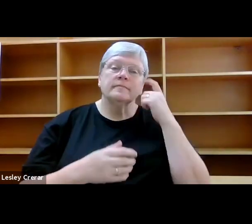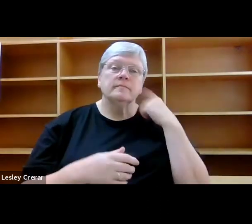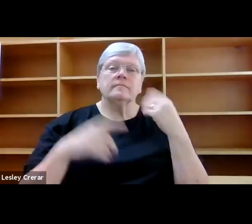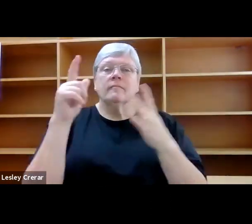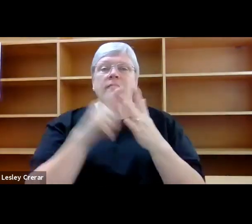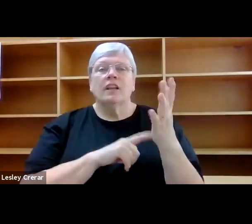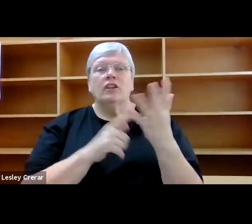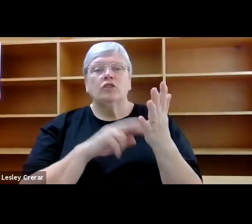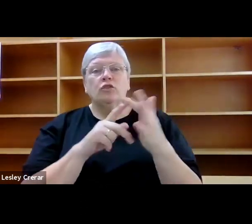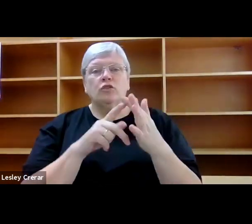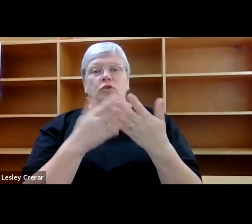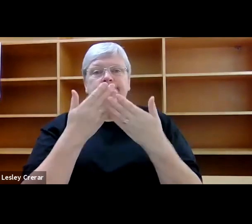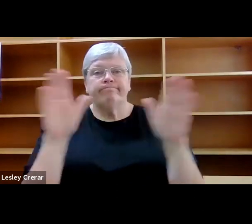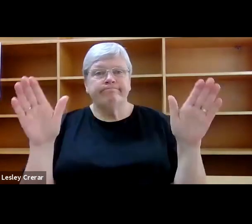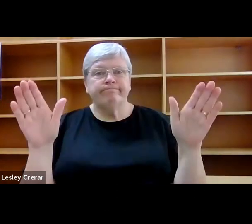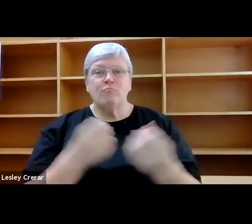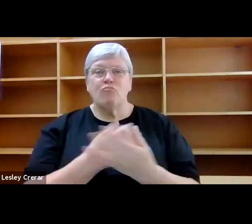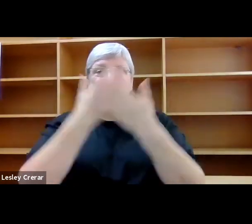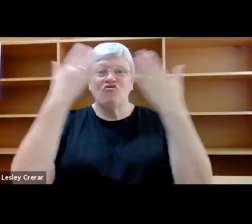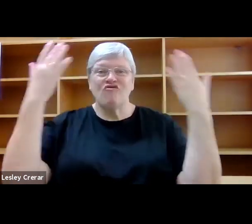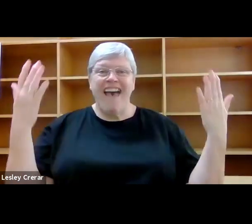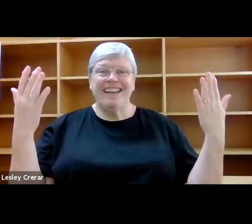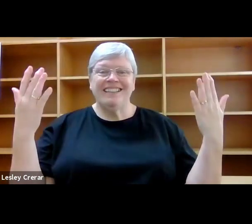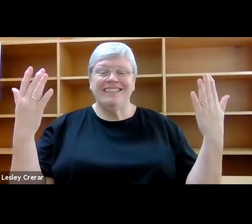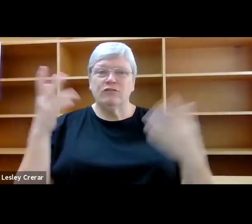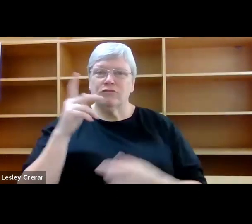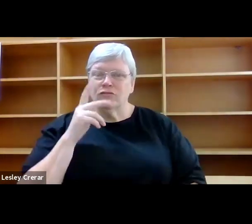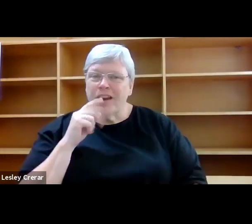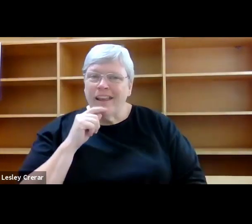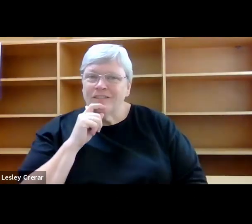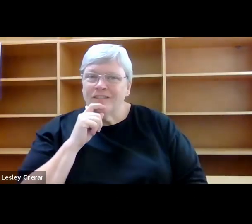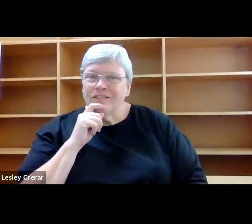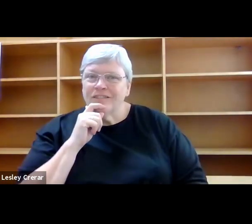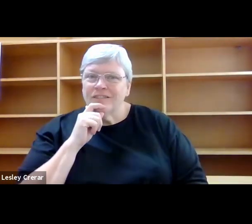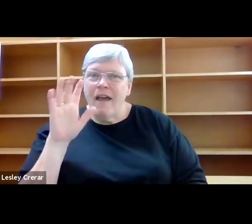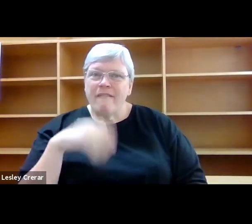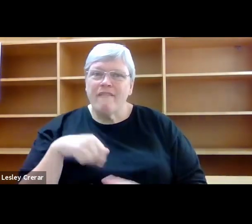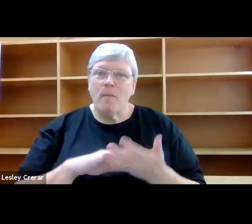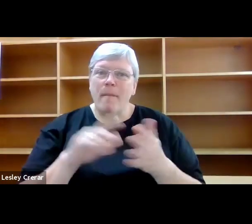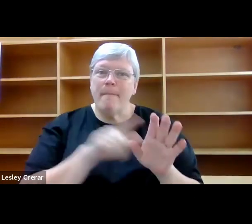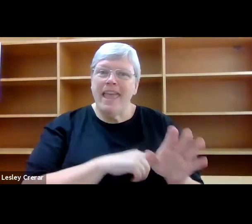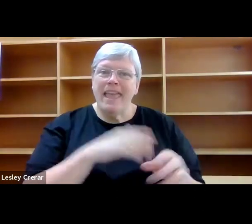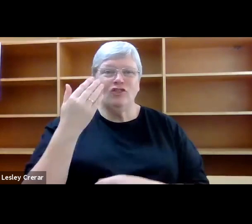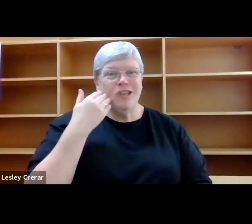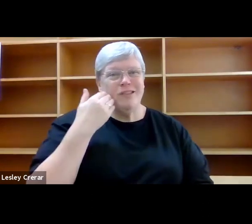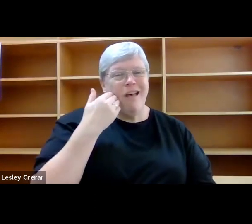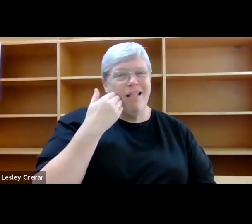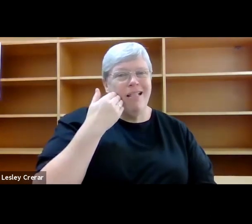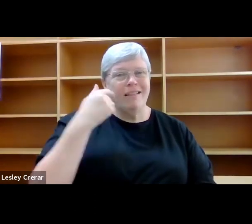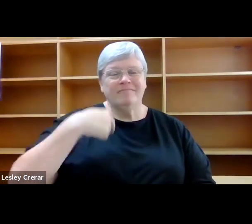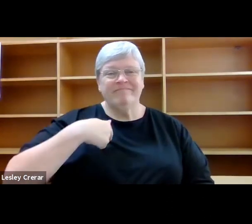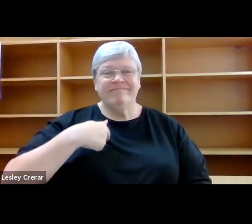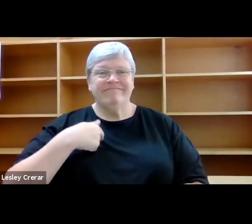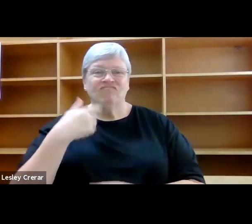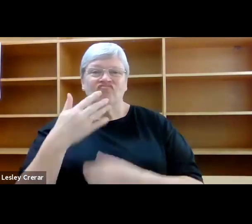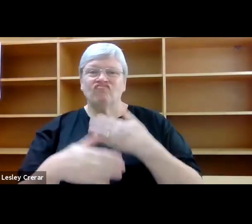appears bright and strange out of May's gentleness. And I am on